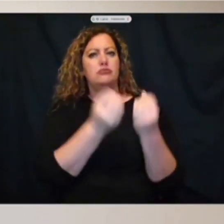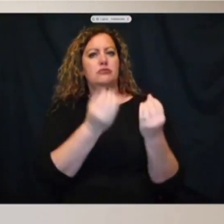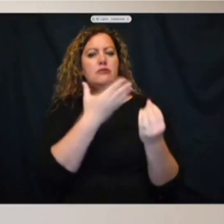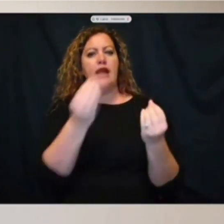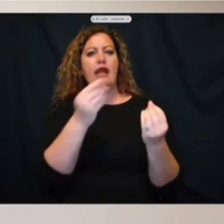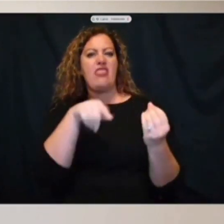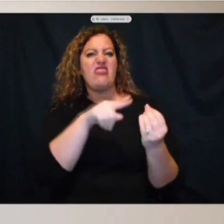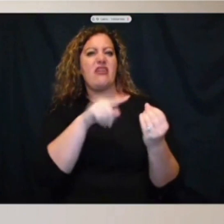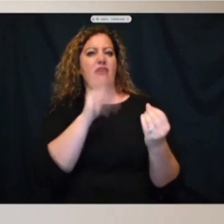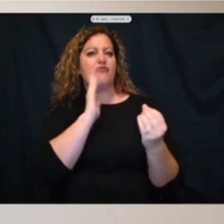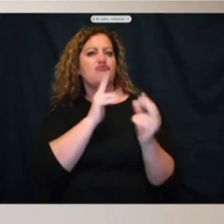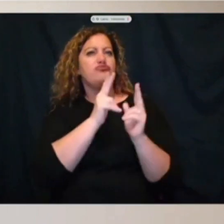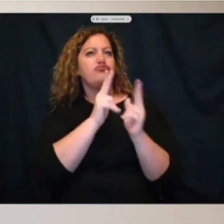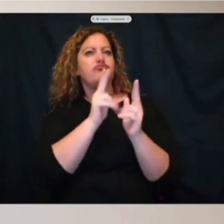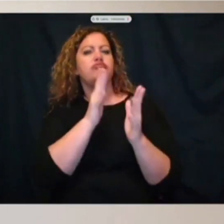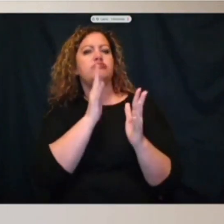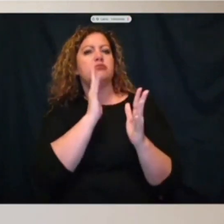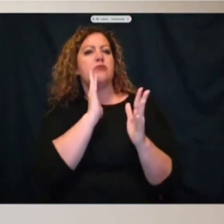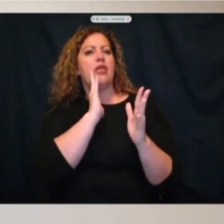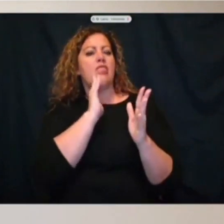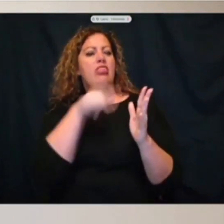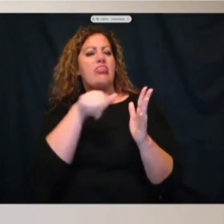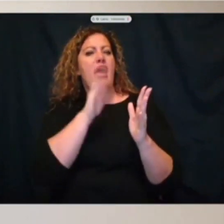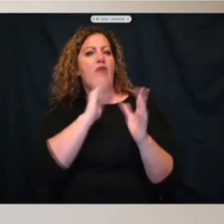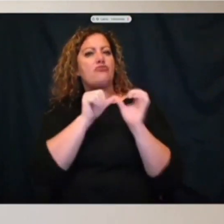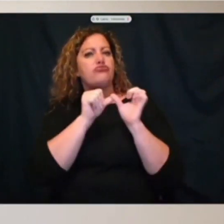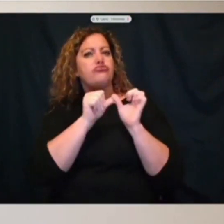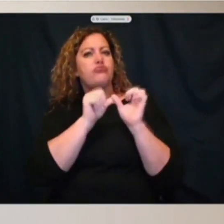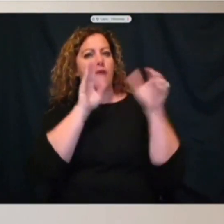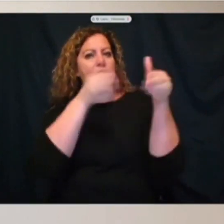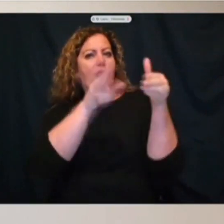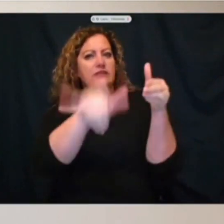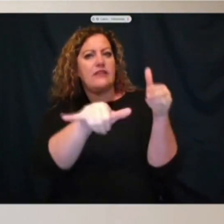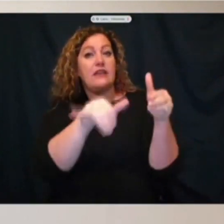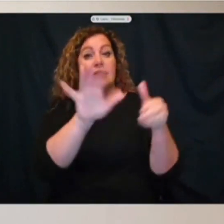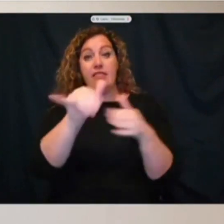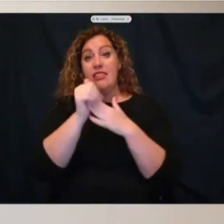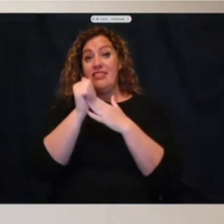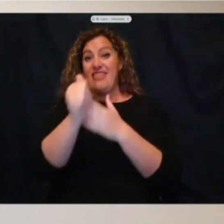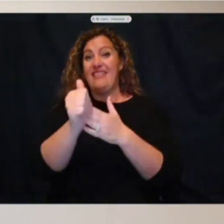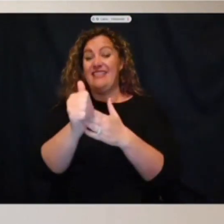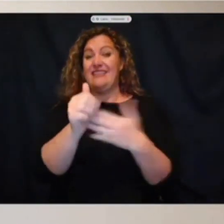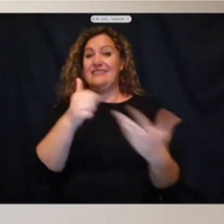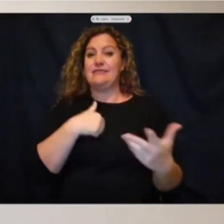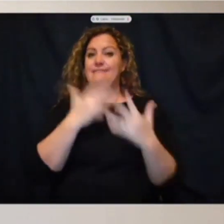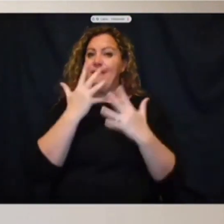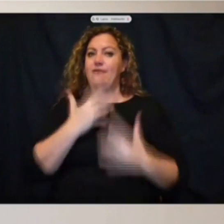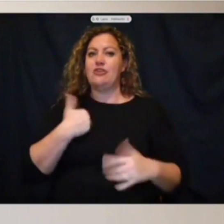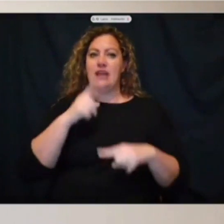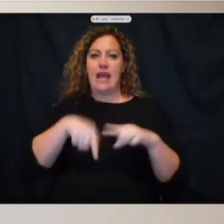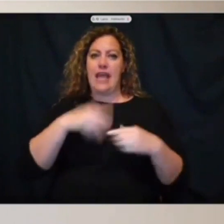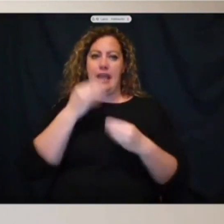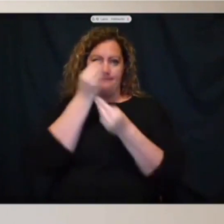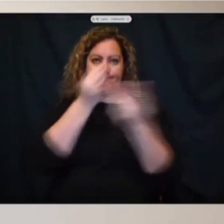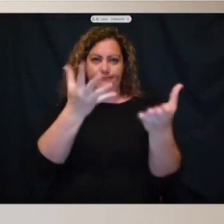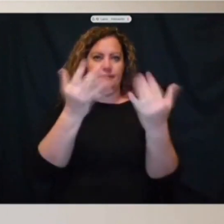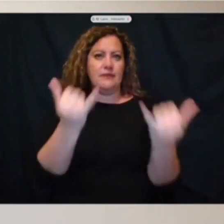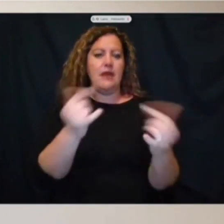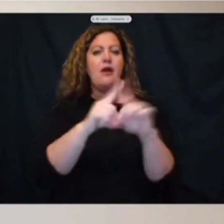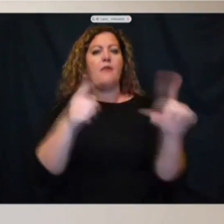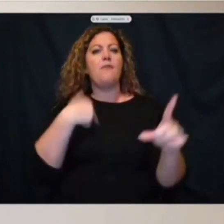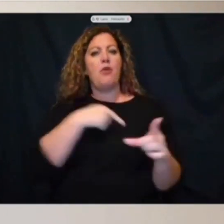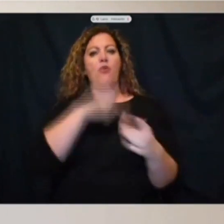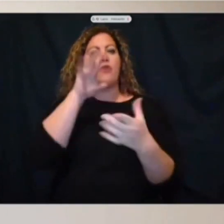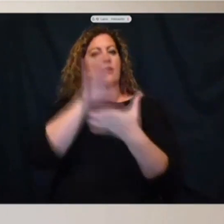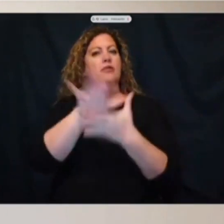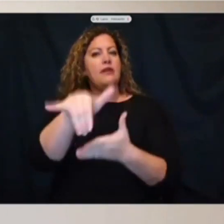continue to work on these cases. Those leads that I talked to you about, unfortunately, are something that I can't divulge at this time, but we believe are going to